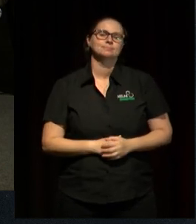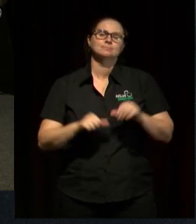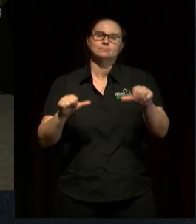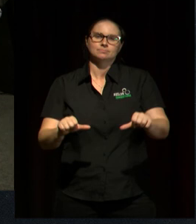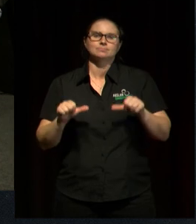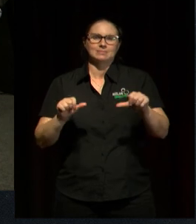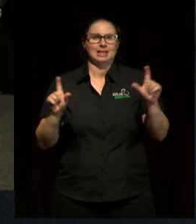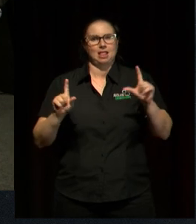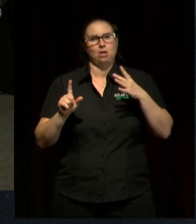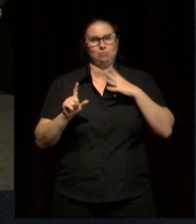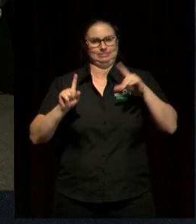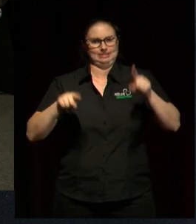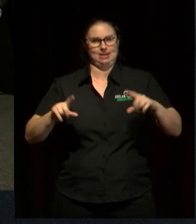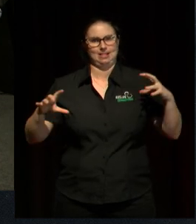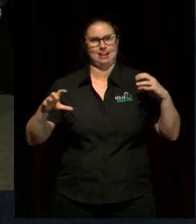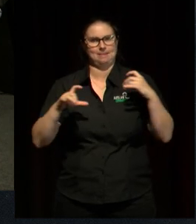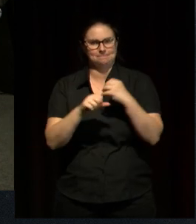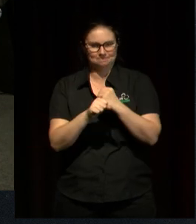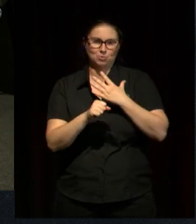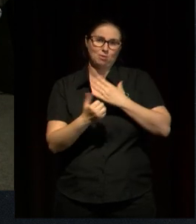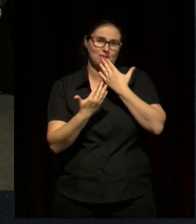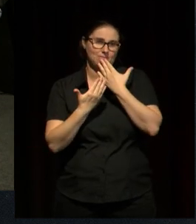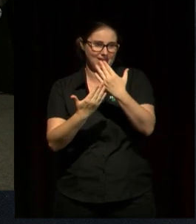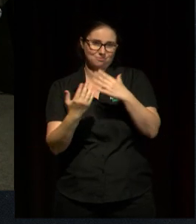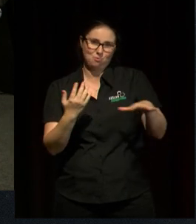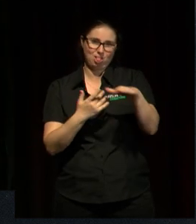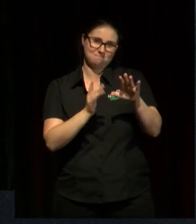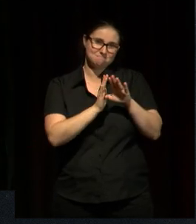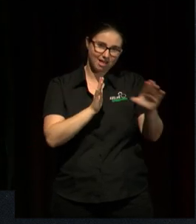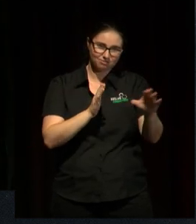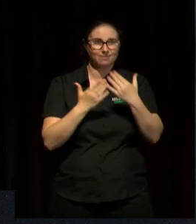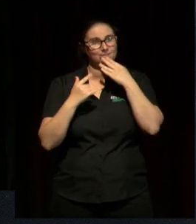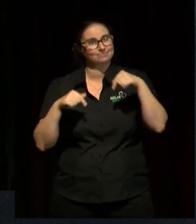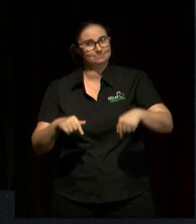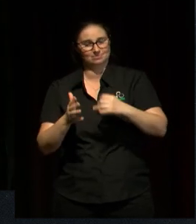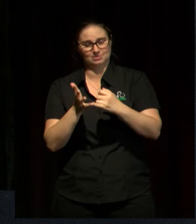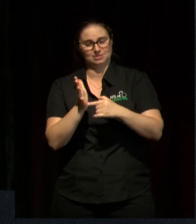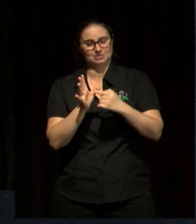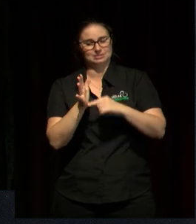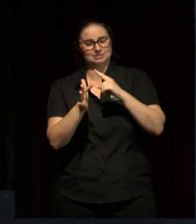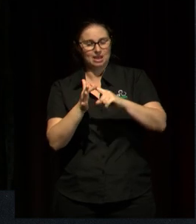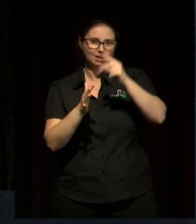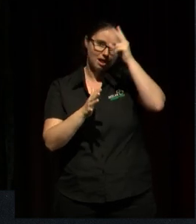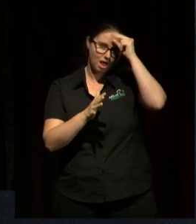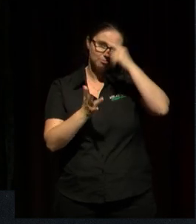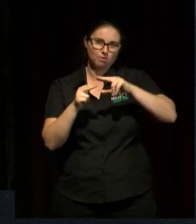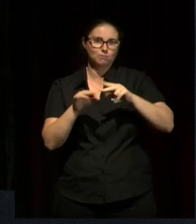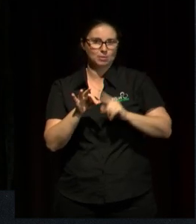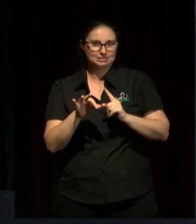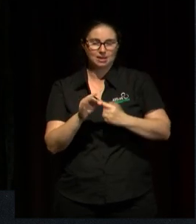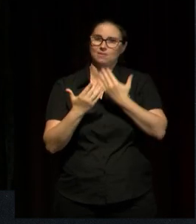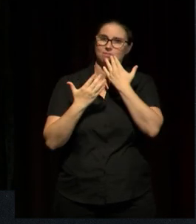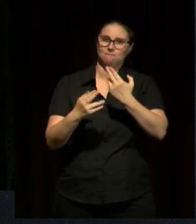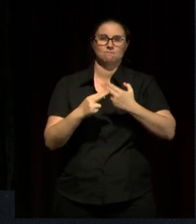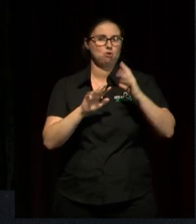first of all thanking all of you and State Library of Queensland and our wonderful signing interpreters. Thank you all